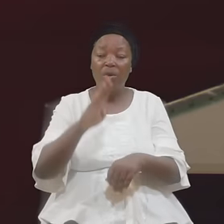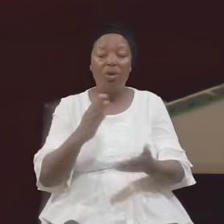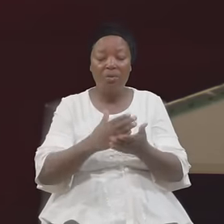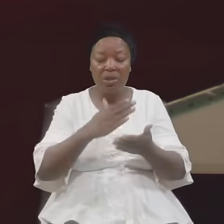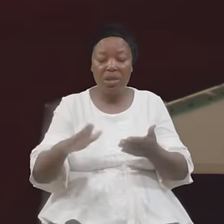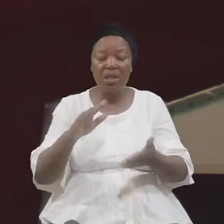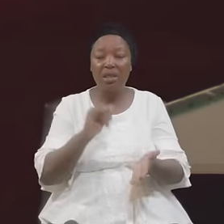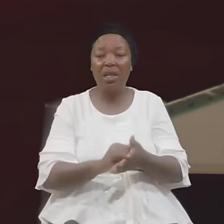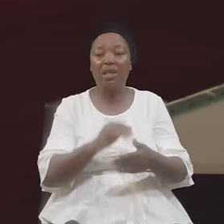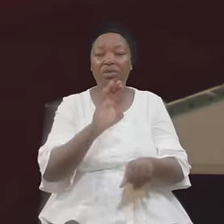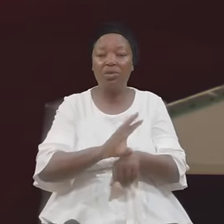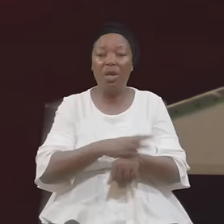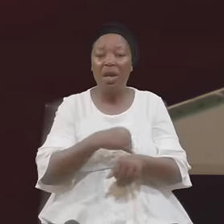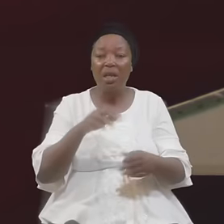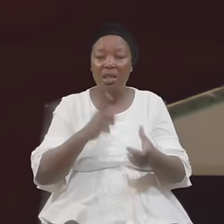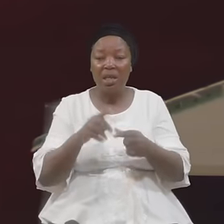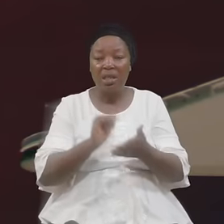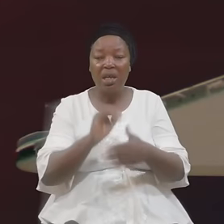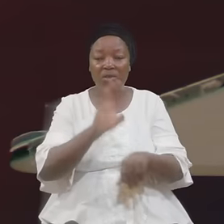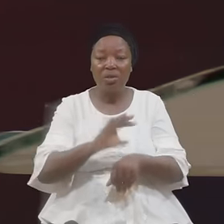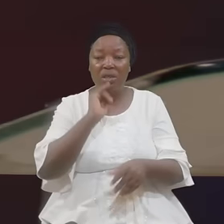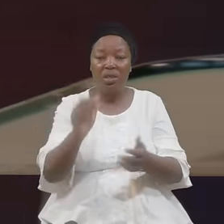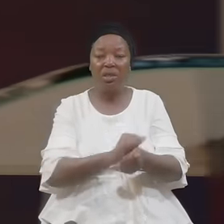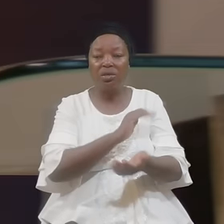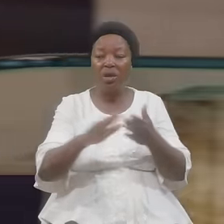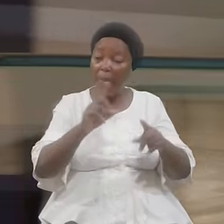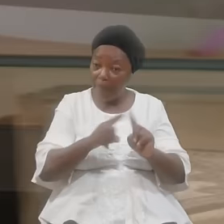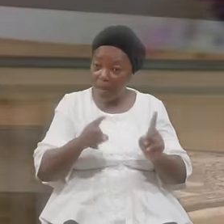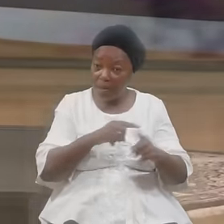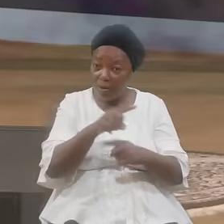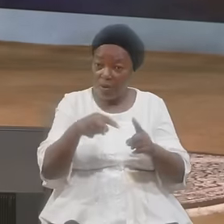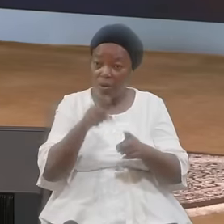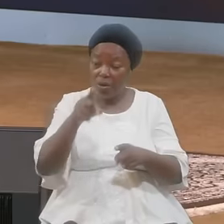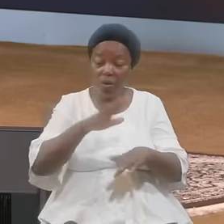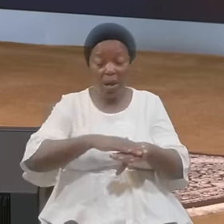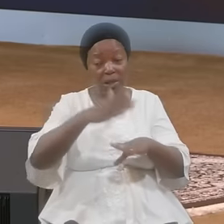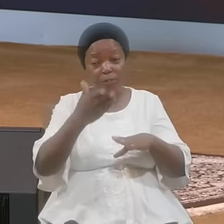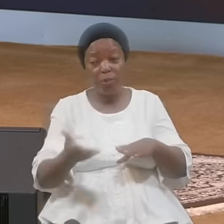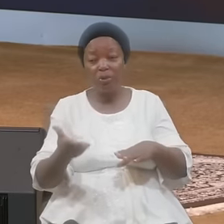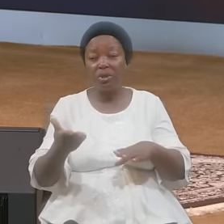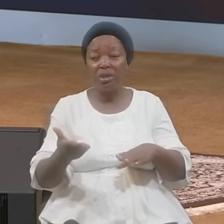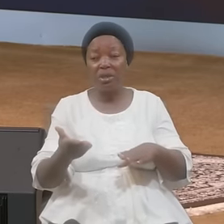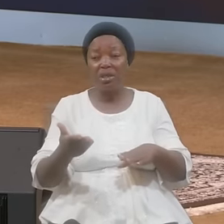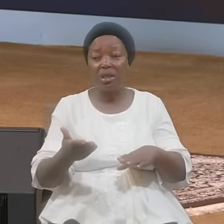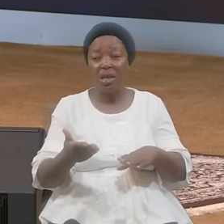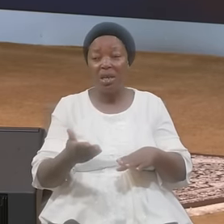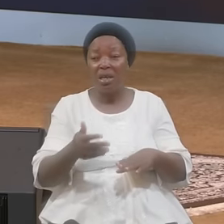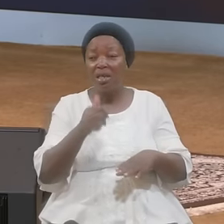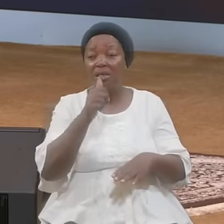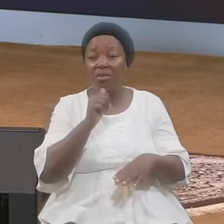Church And That Church Is Destroyed But When You Expose Concealed